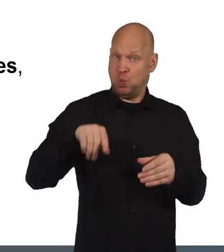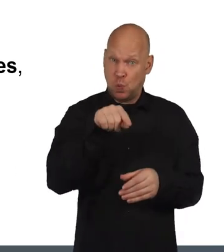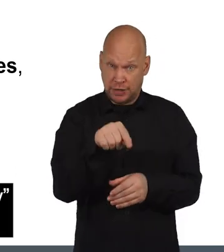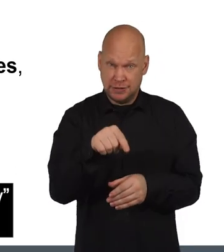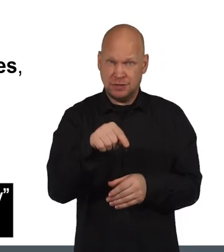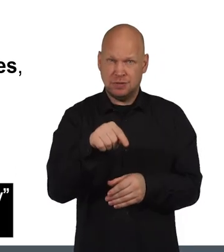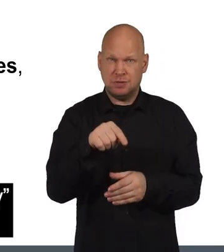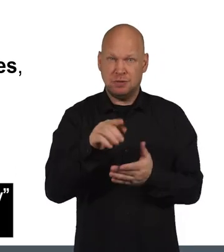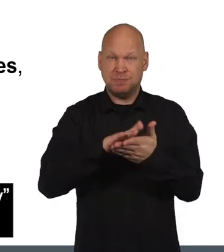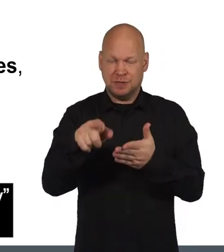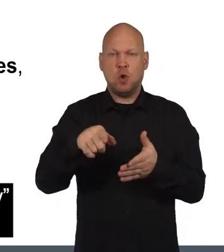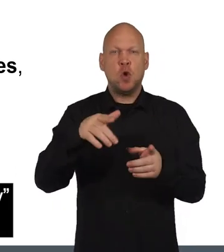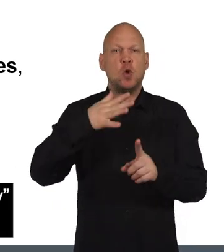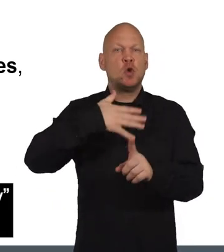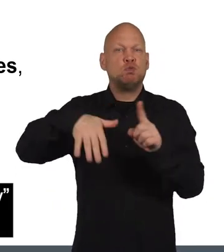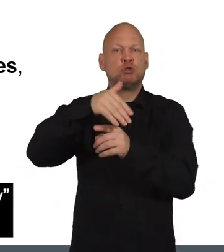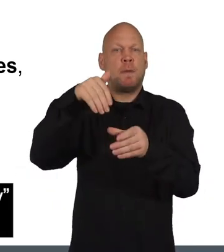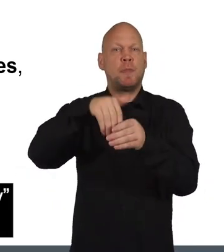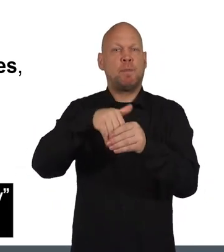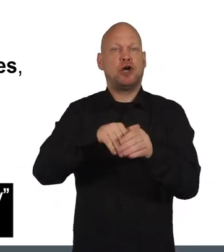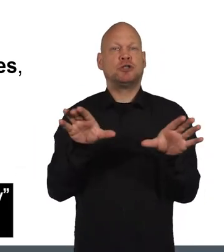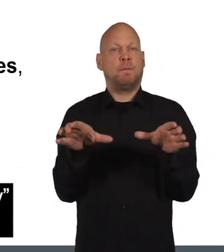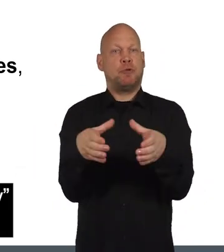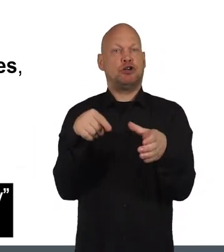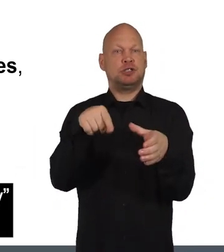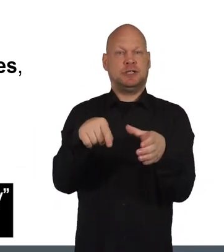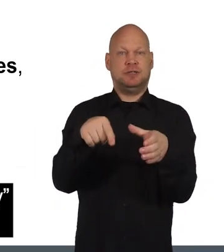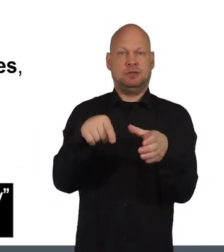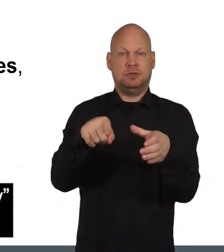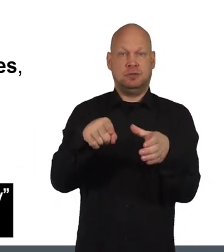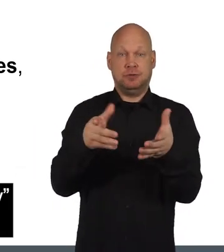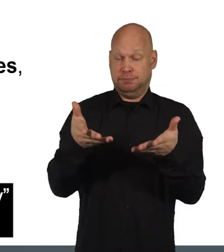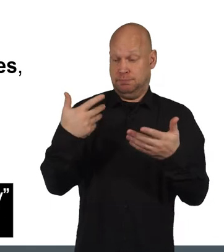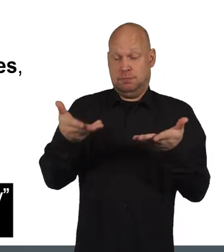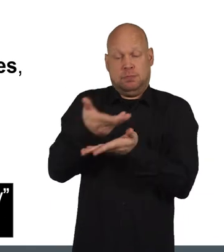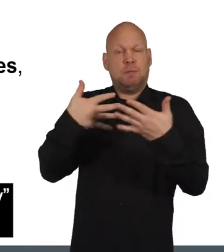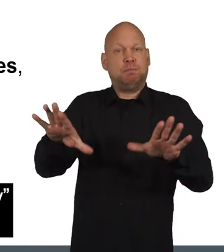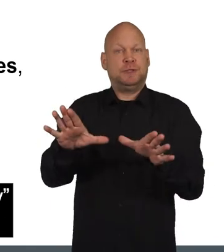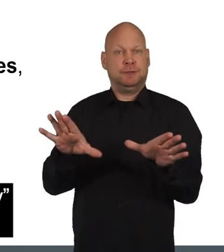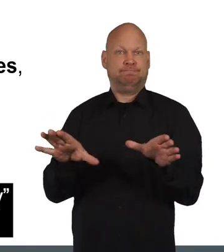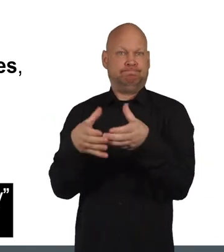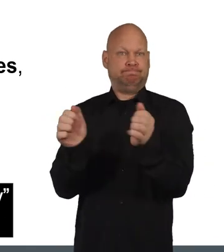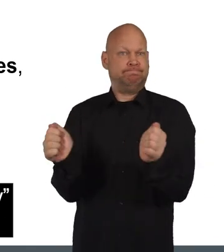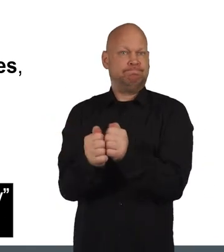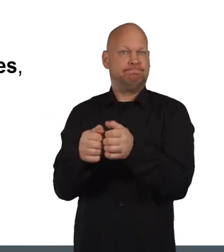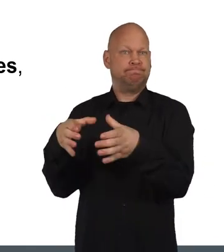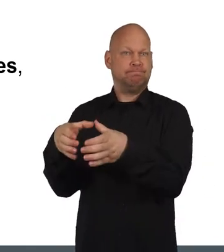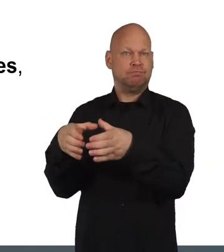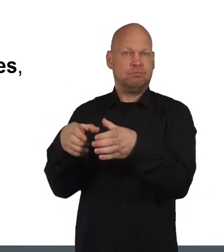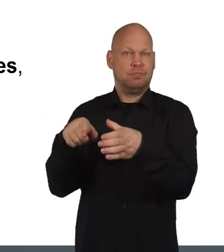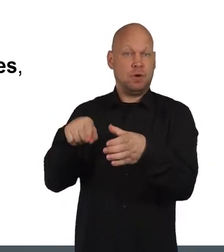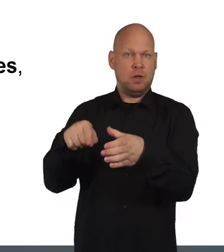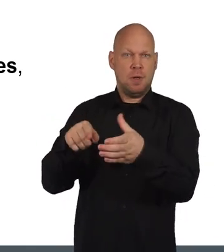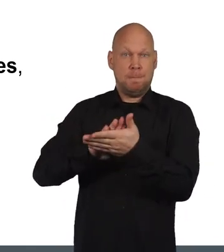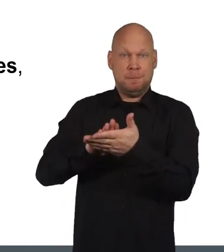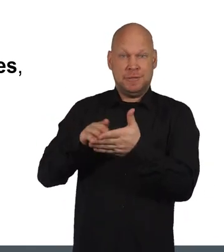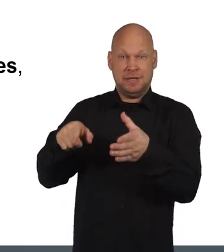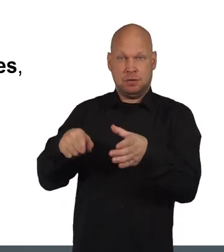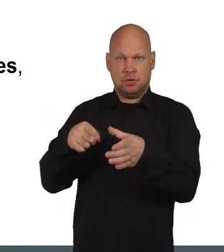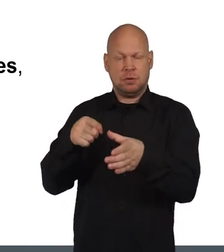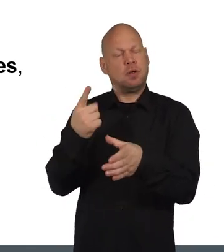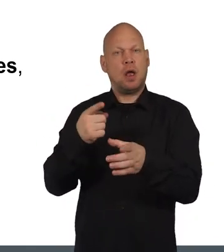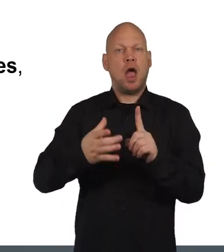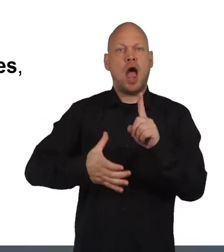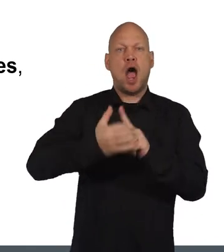is called a community participation body. The discussion that is set up as a result of making the